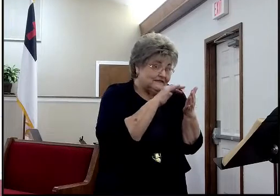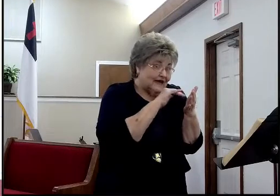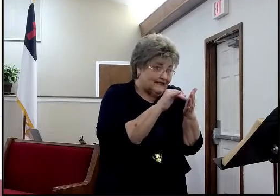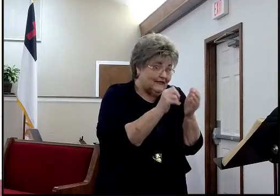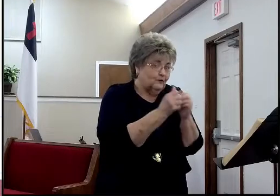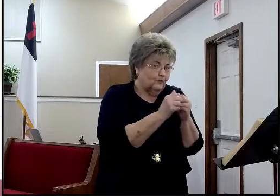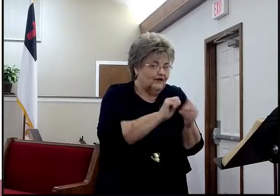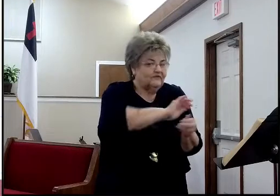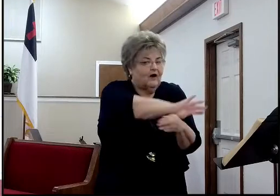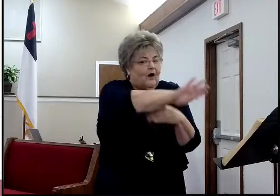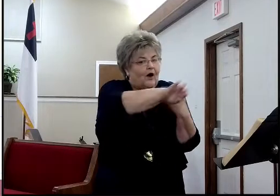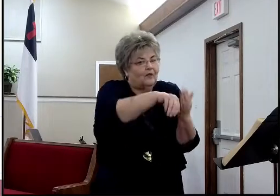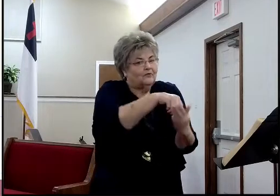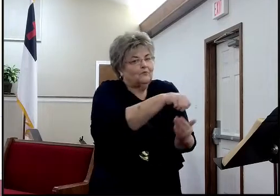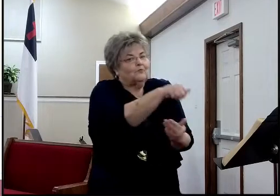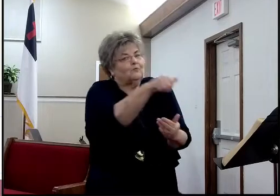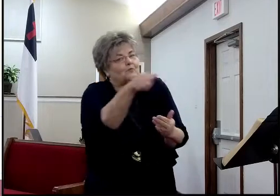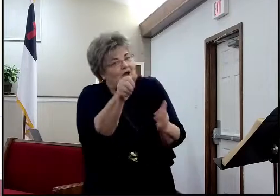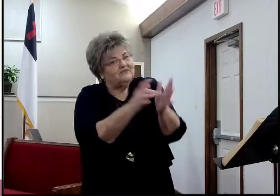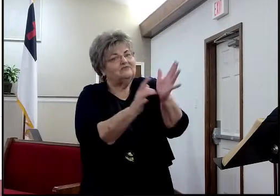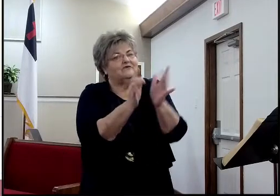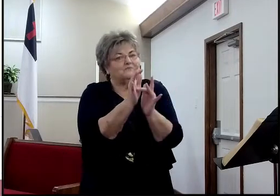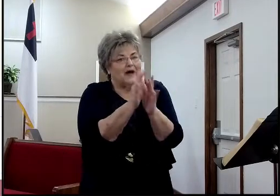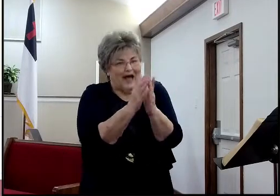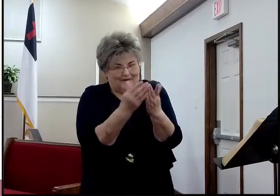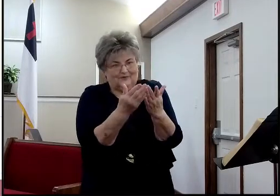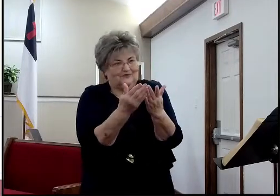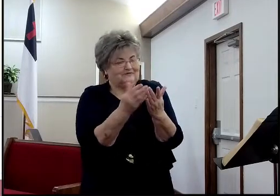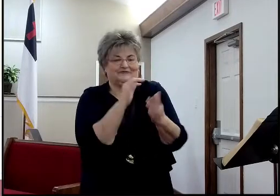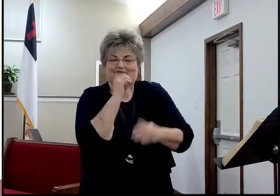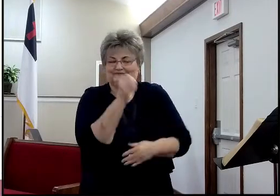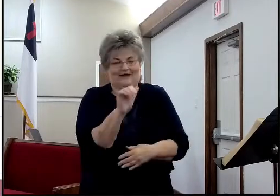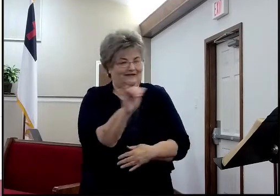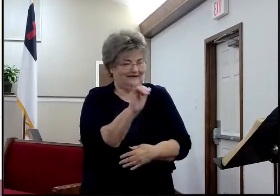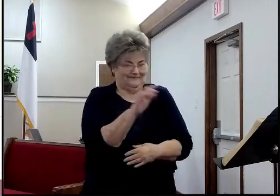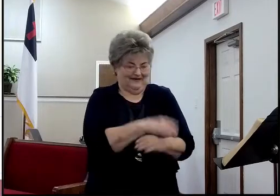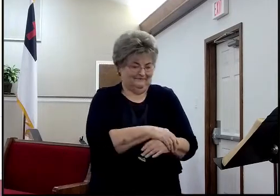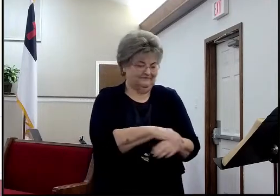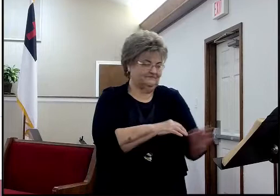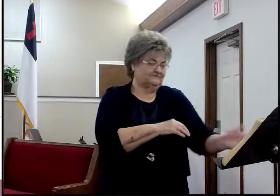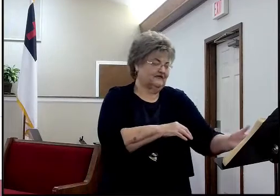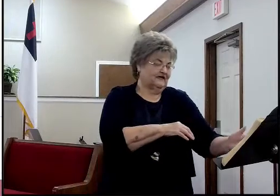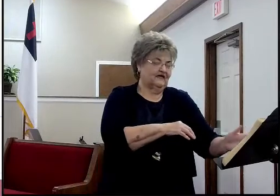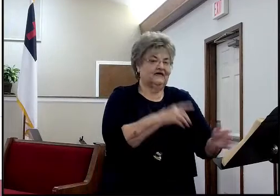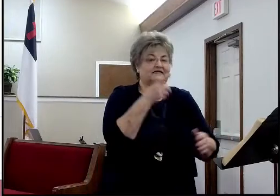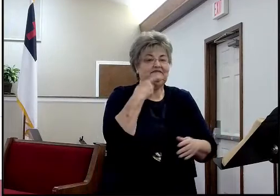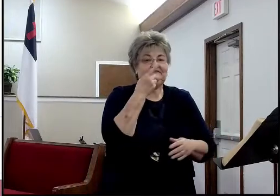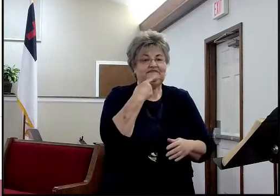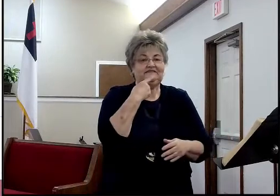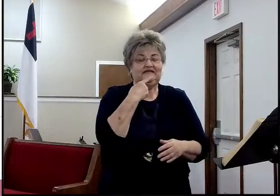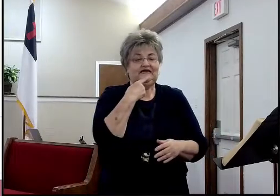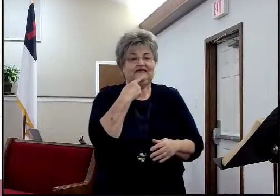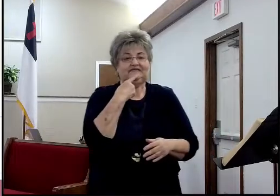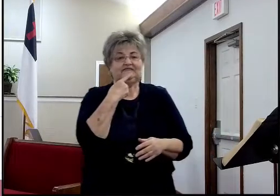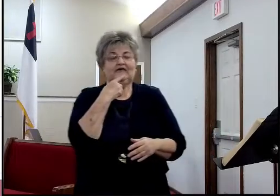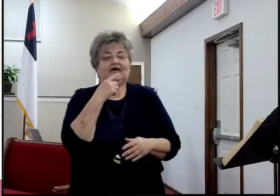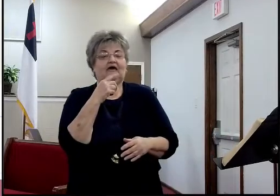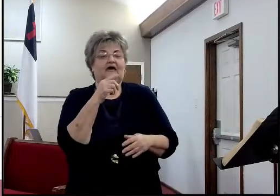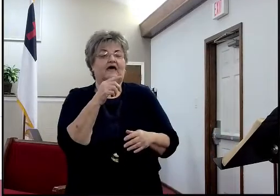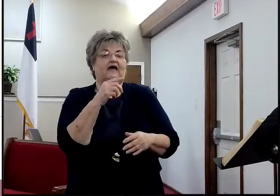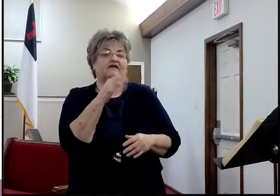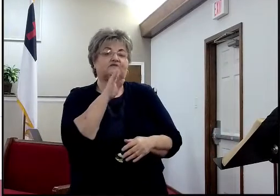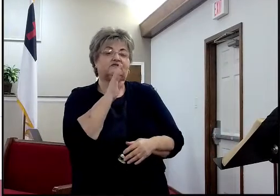and may not be self-evident from this passage either. Because it says, Then rose up the chief of the fathers of Judah, Benjamin, and the priests,